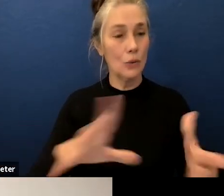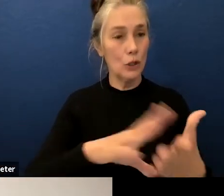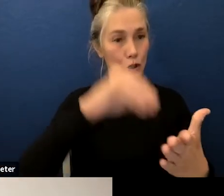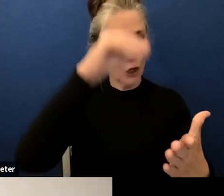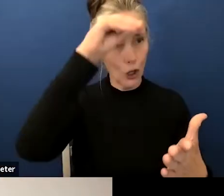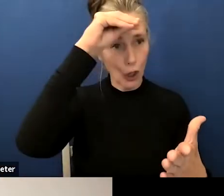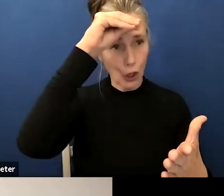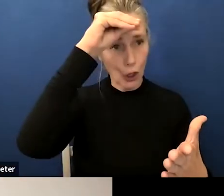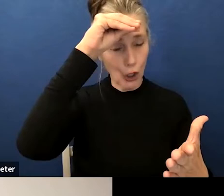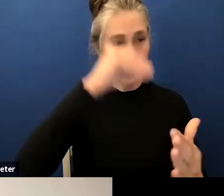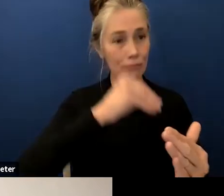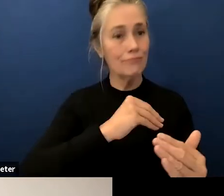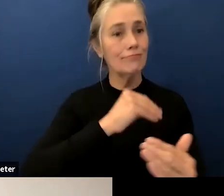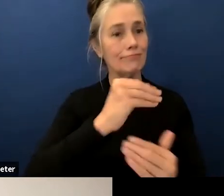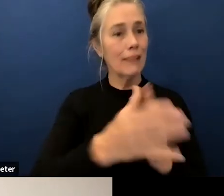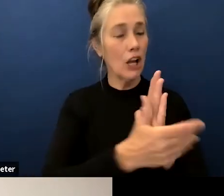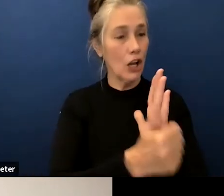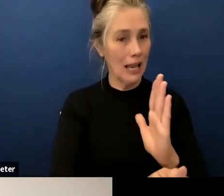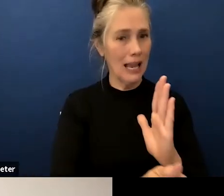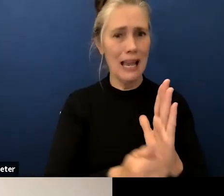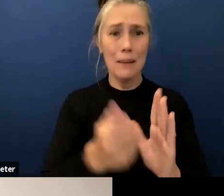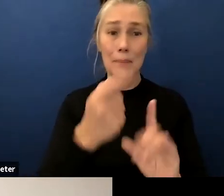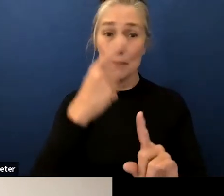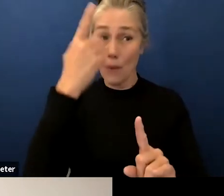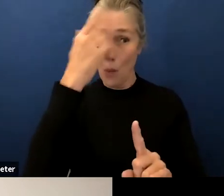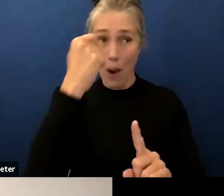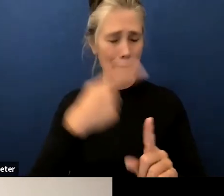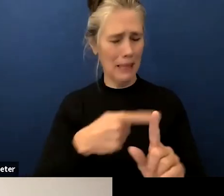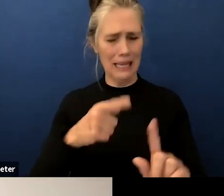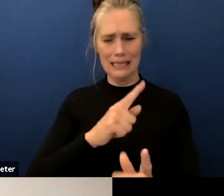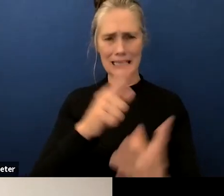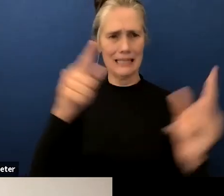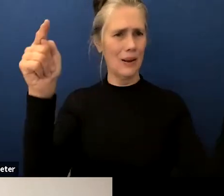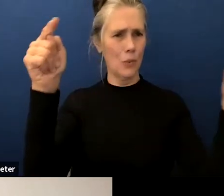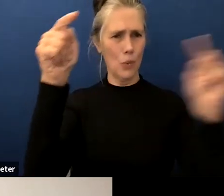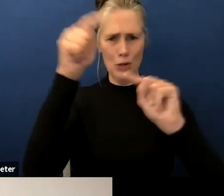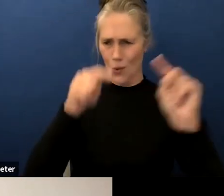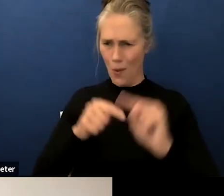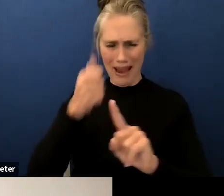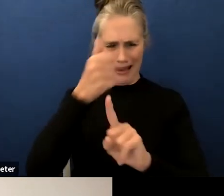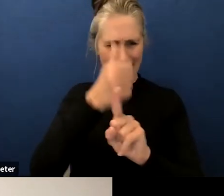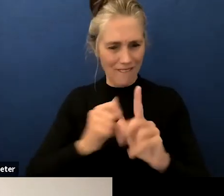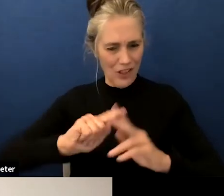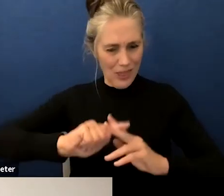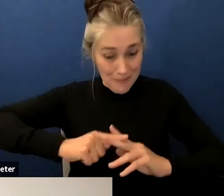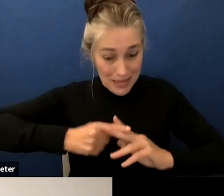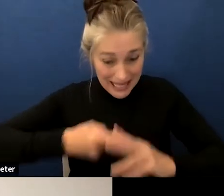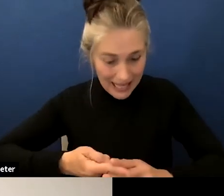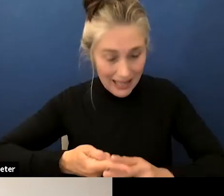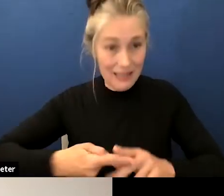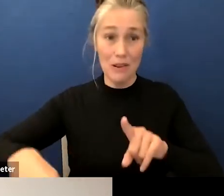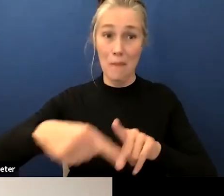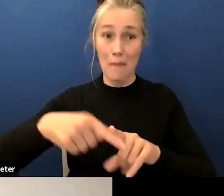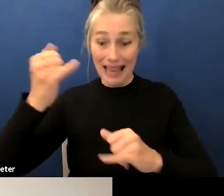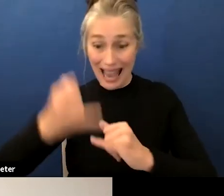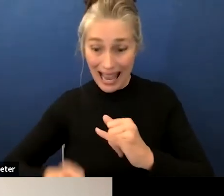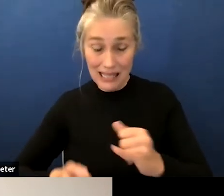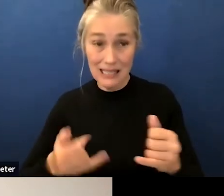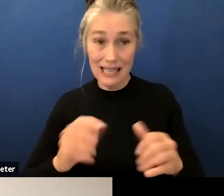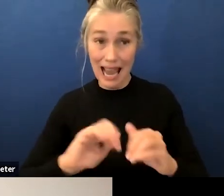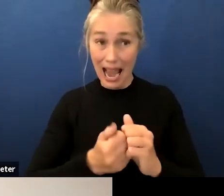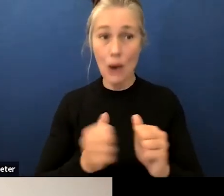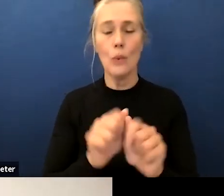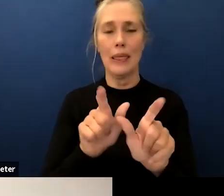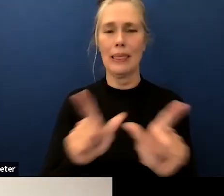everything begins and ends with language it is important for us first to fully understand the